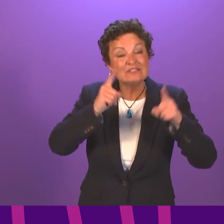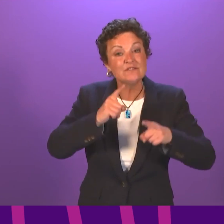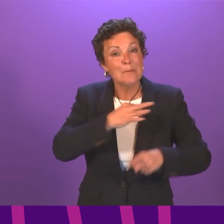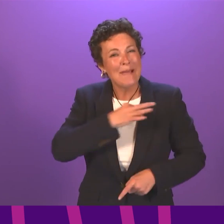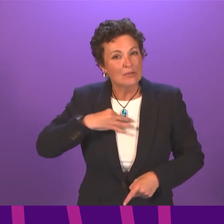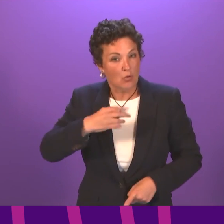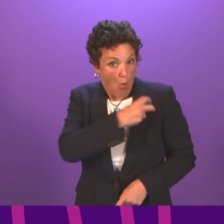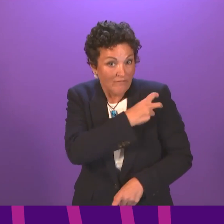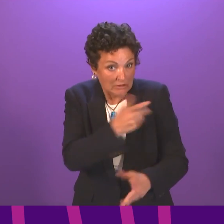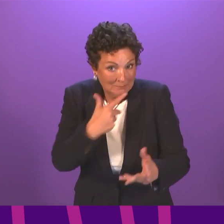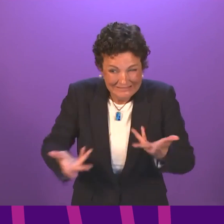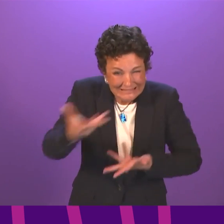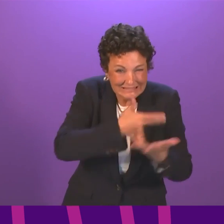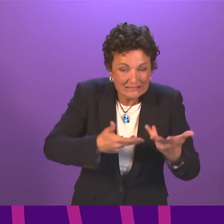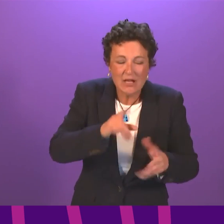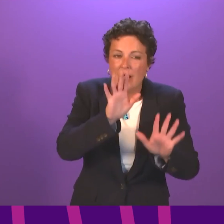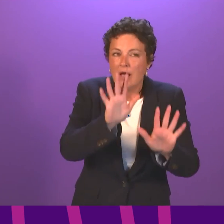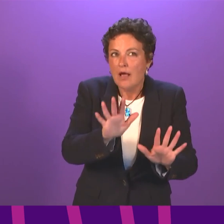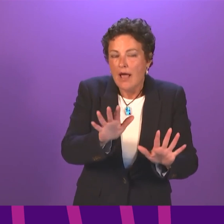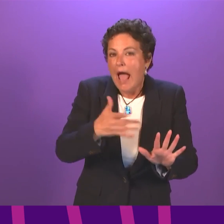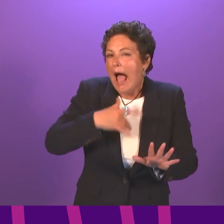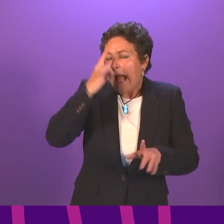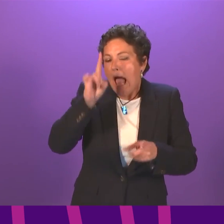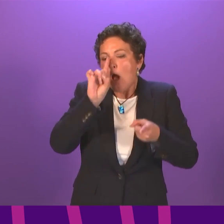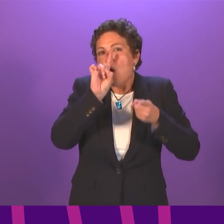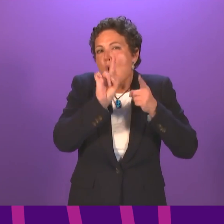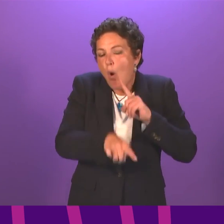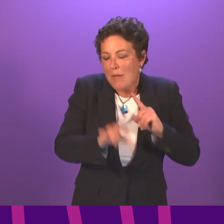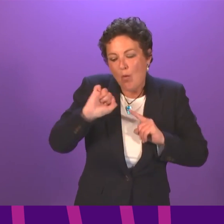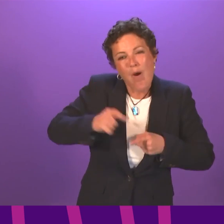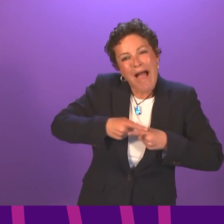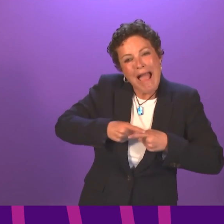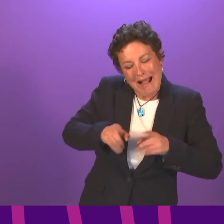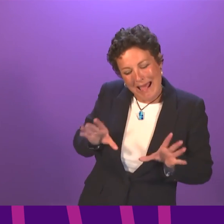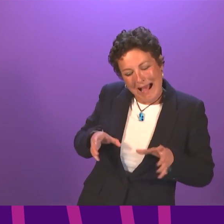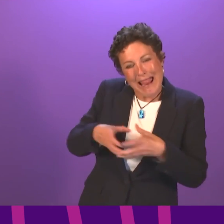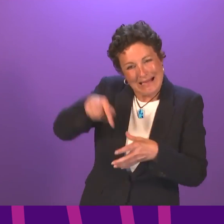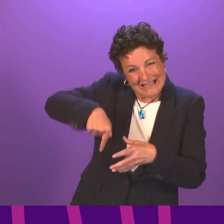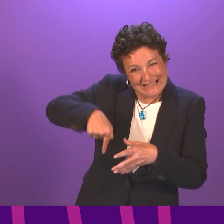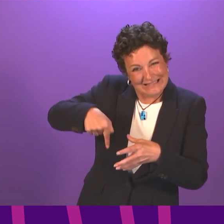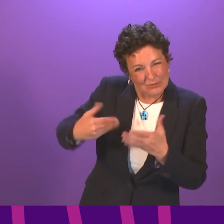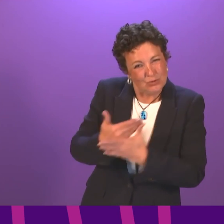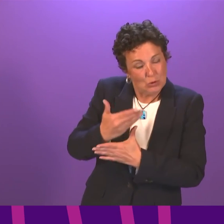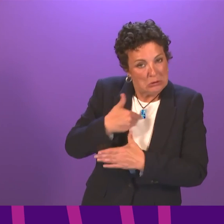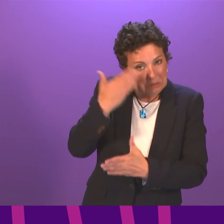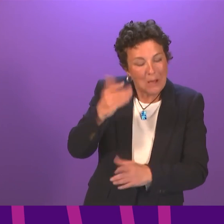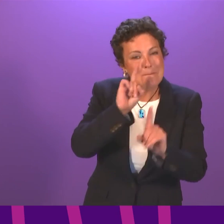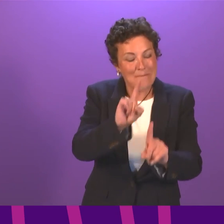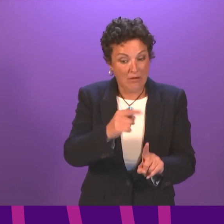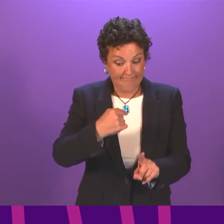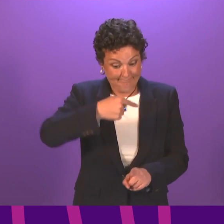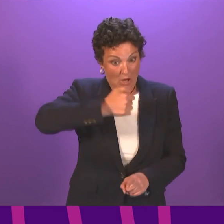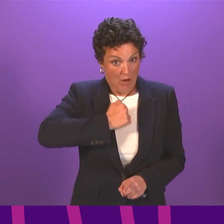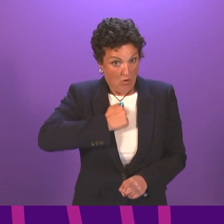issues here, and I cannot comment on exactly what the nature of the clinics are in England, but one of the issues around establishing specialist